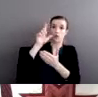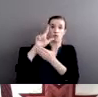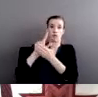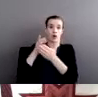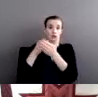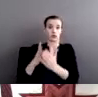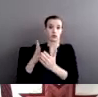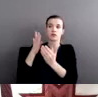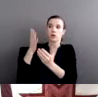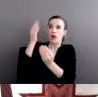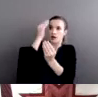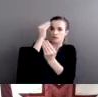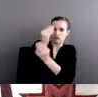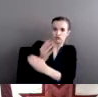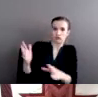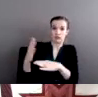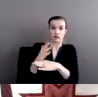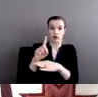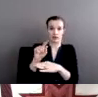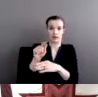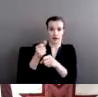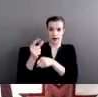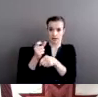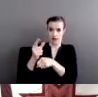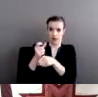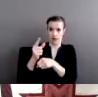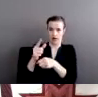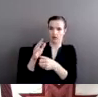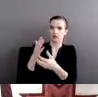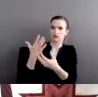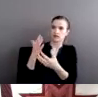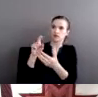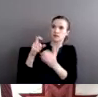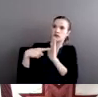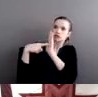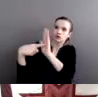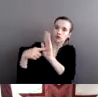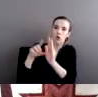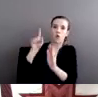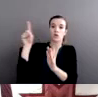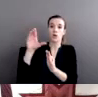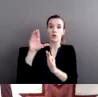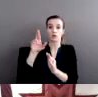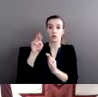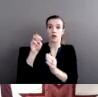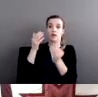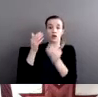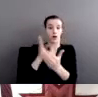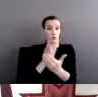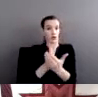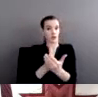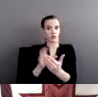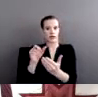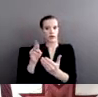data on an annual basis about the crimes that they prosecute and the crimes that they don't. But I